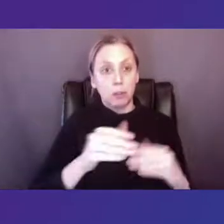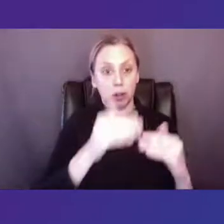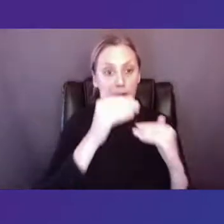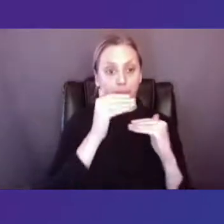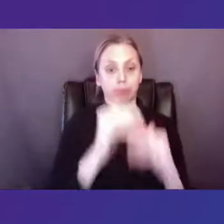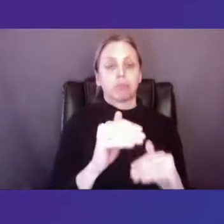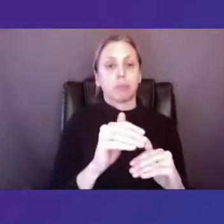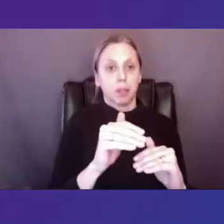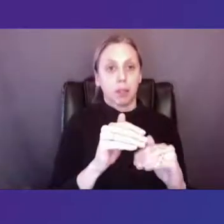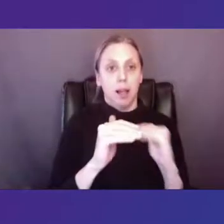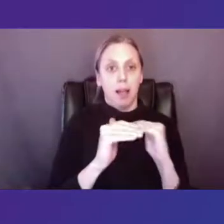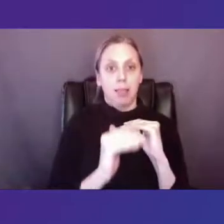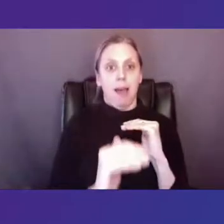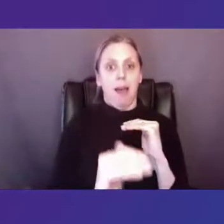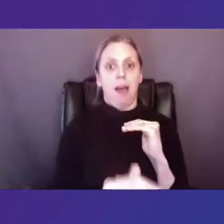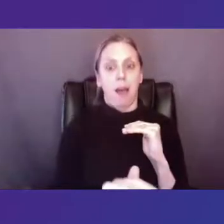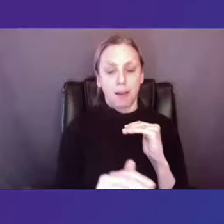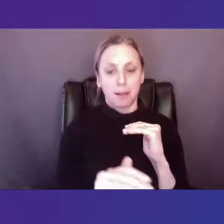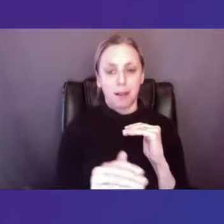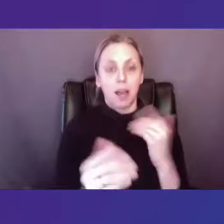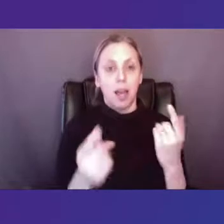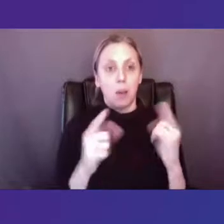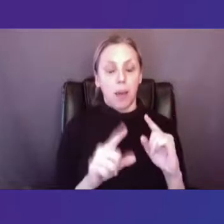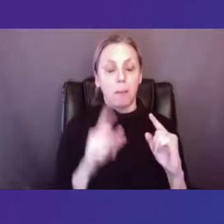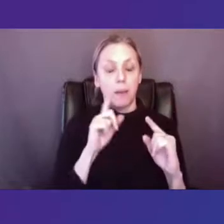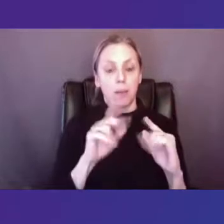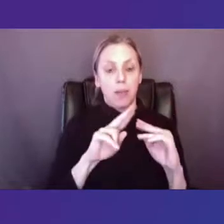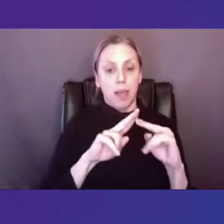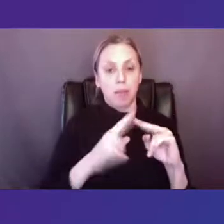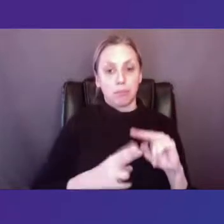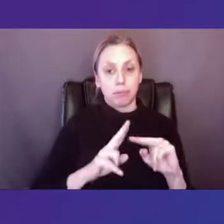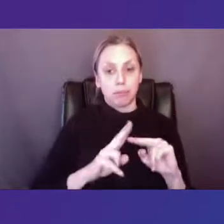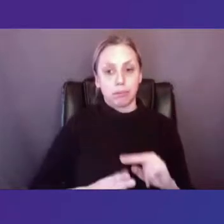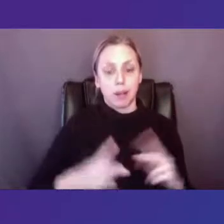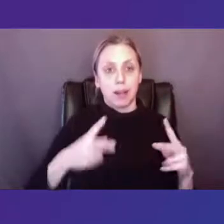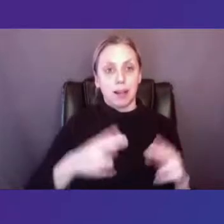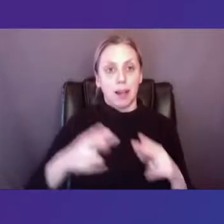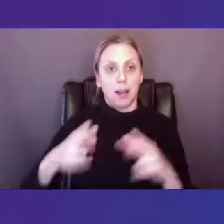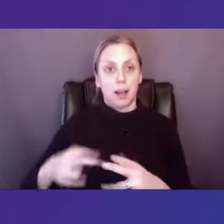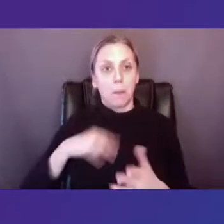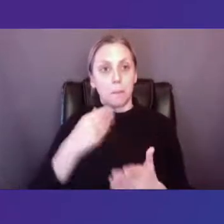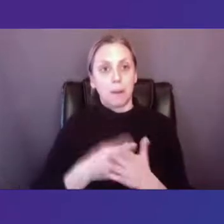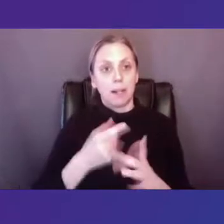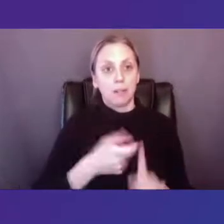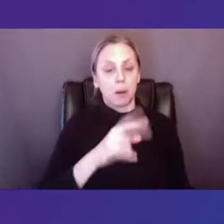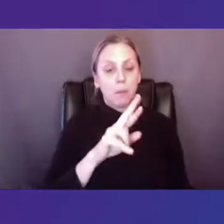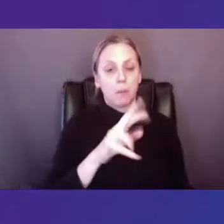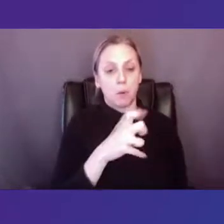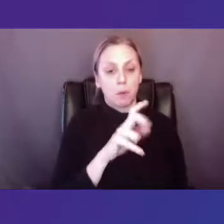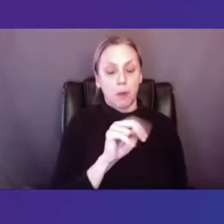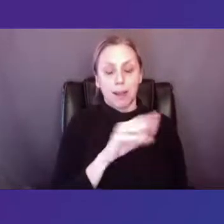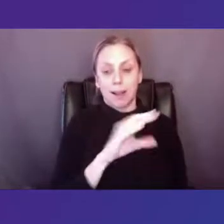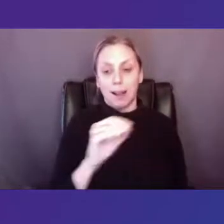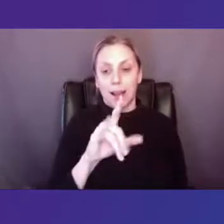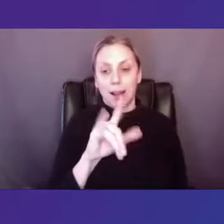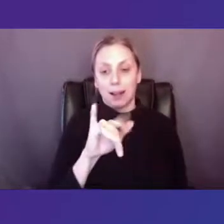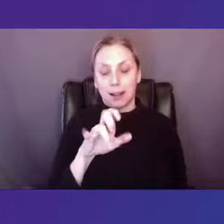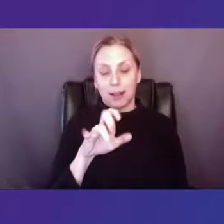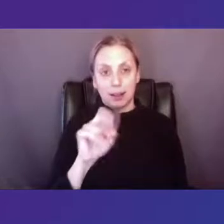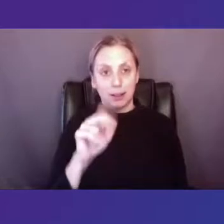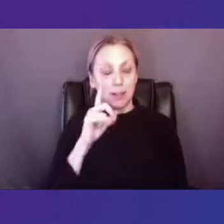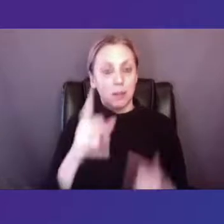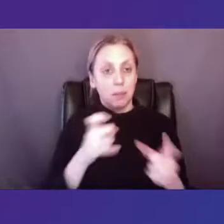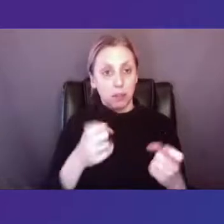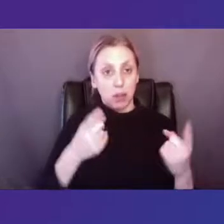and increased cuts to funding under the Reagan and Clinton administrations. These cuts were compounded by